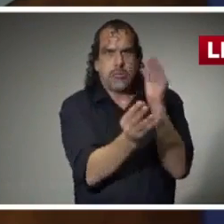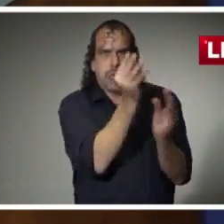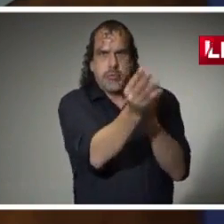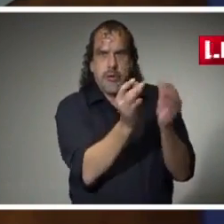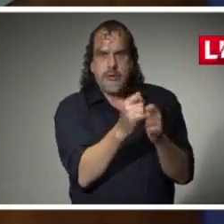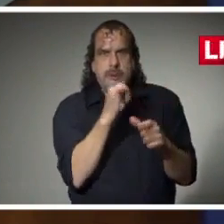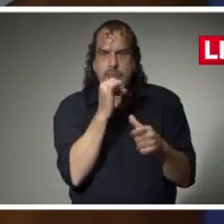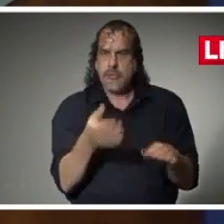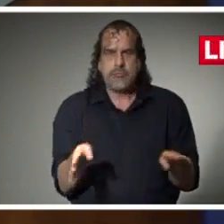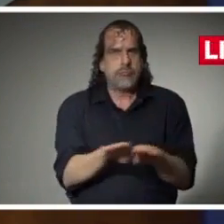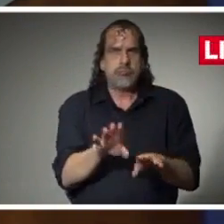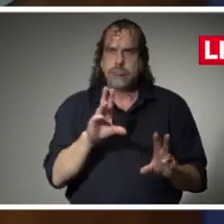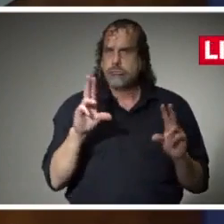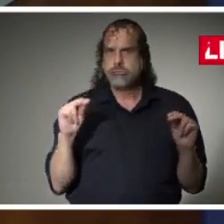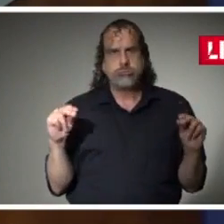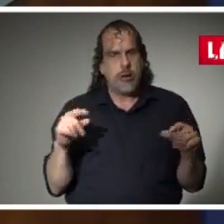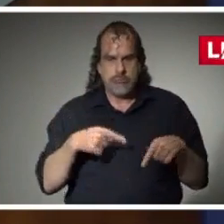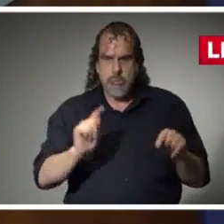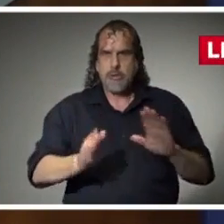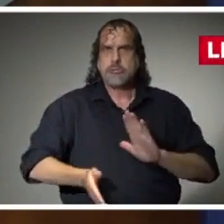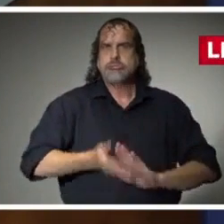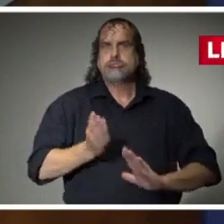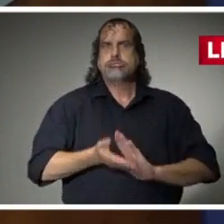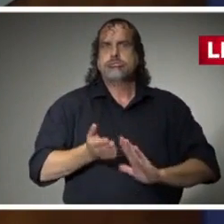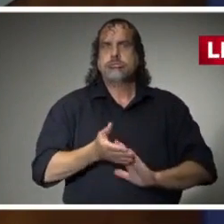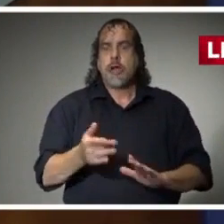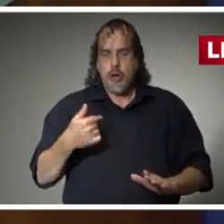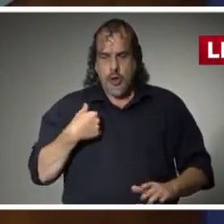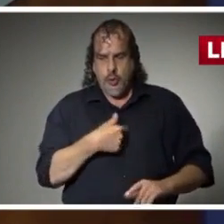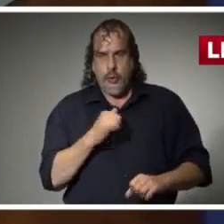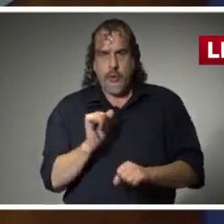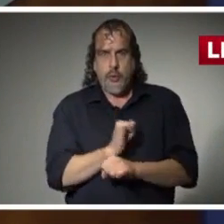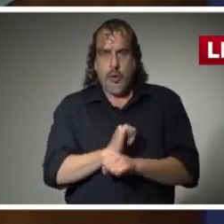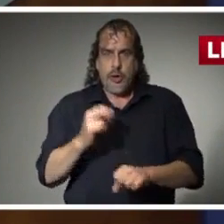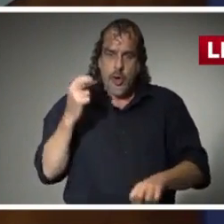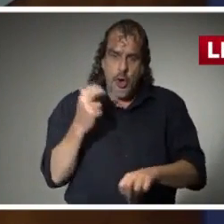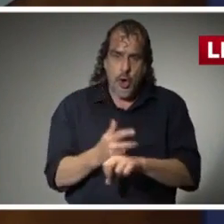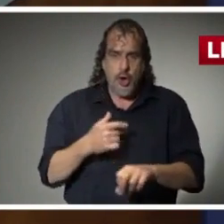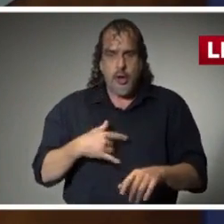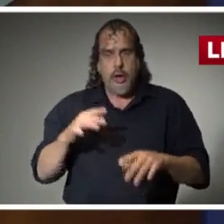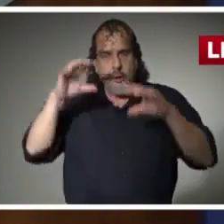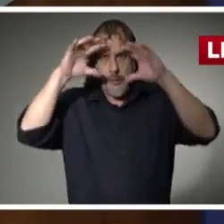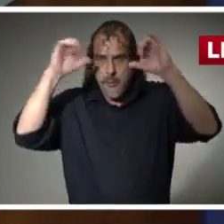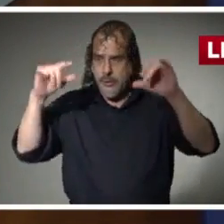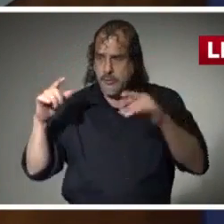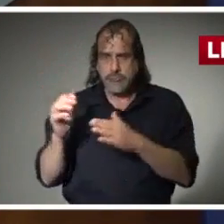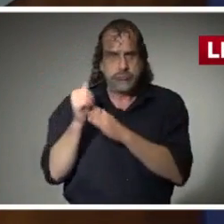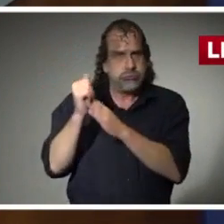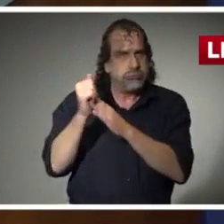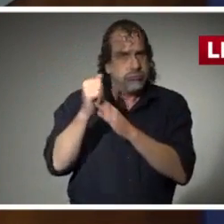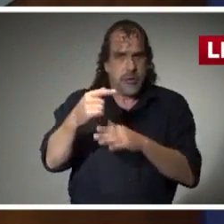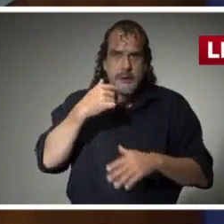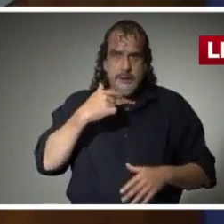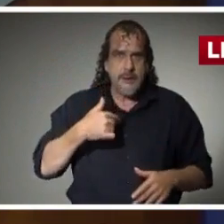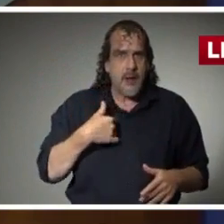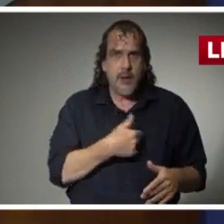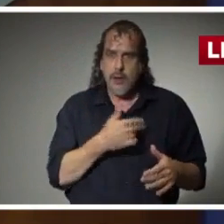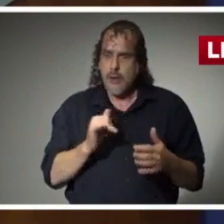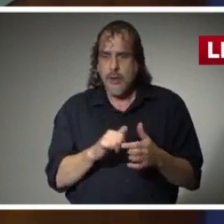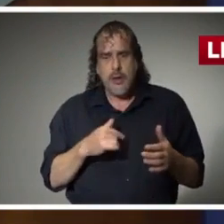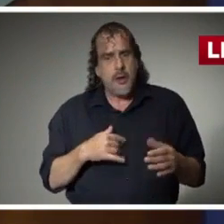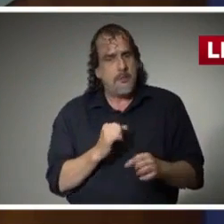these do not shut down. We have worked hard as a country, President Trump leading the way to ensure